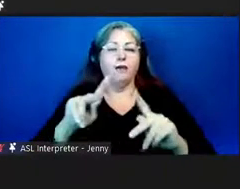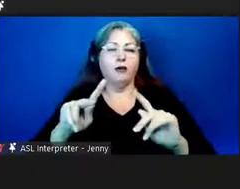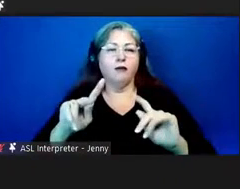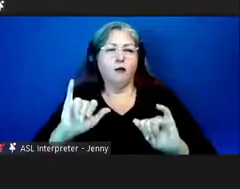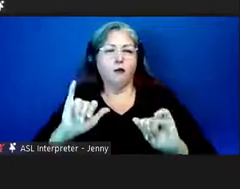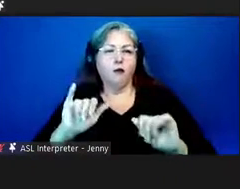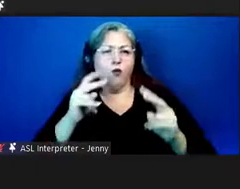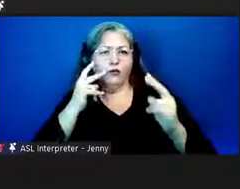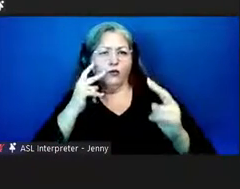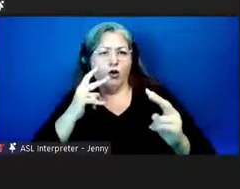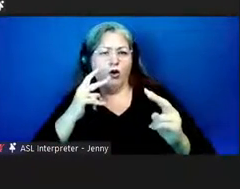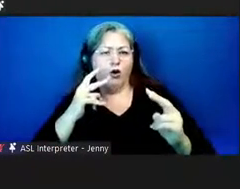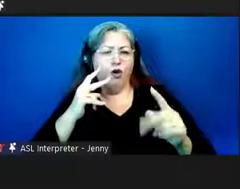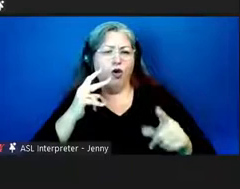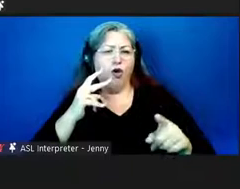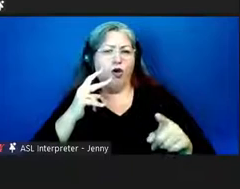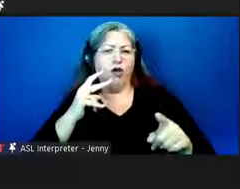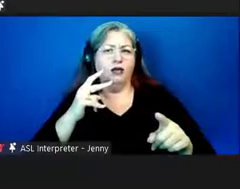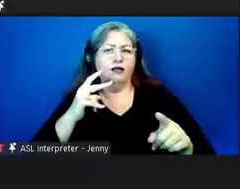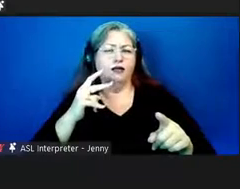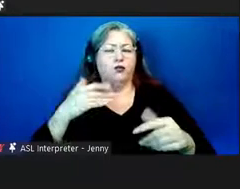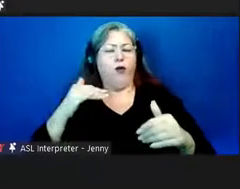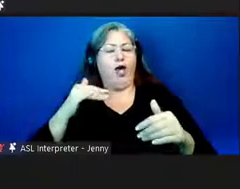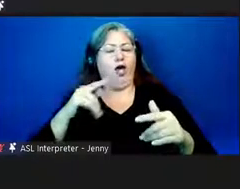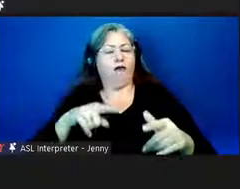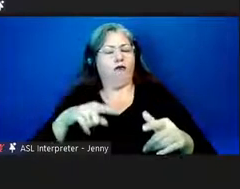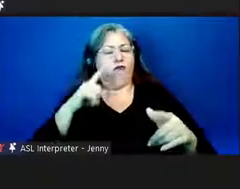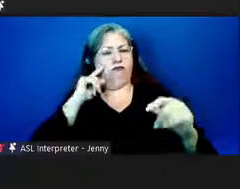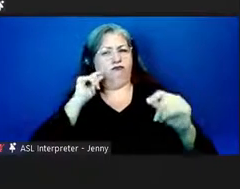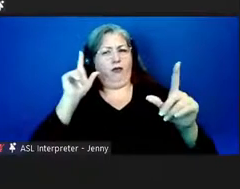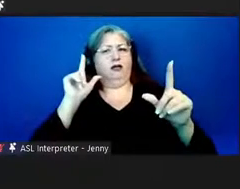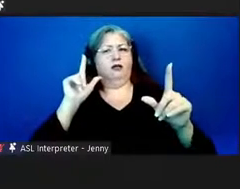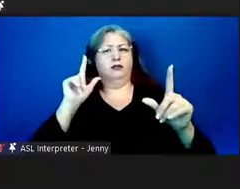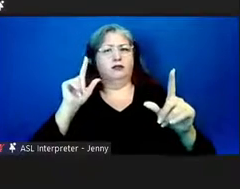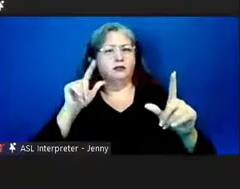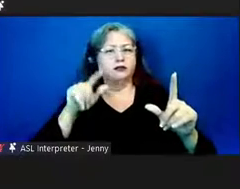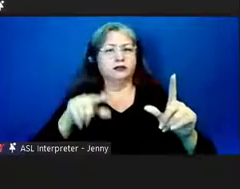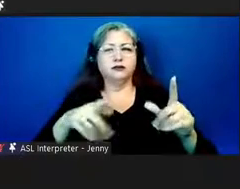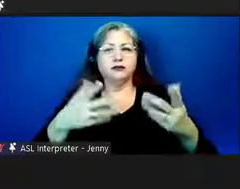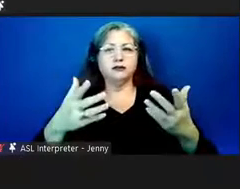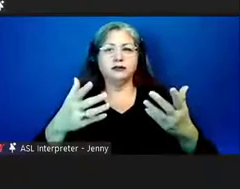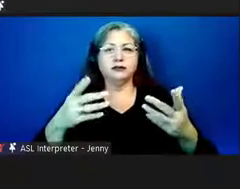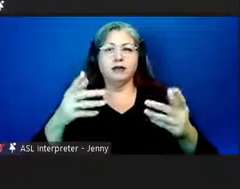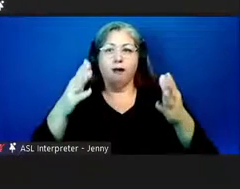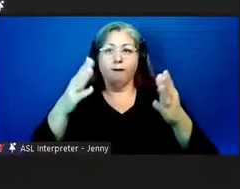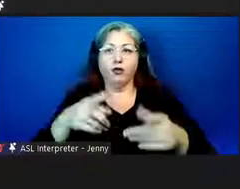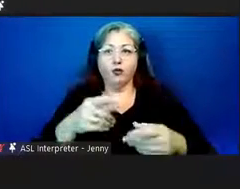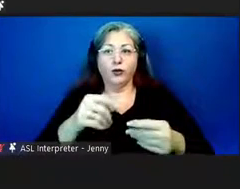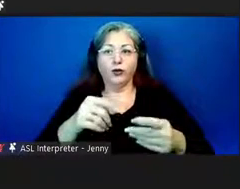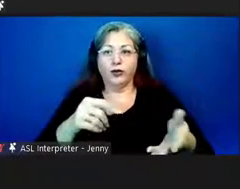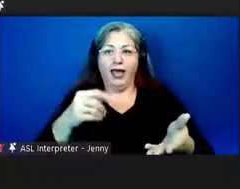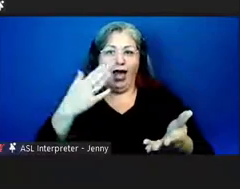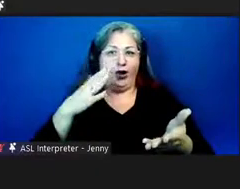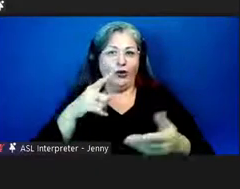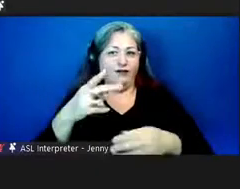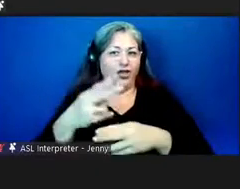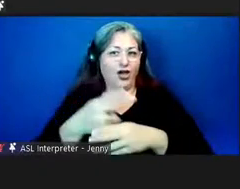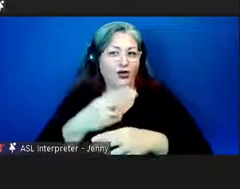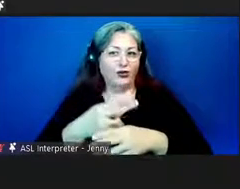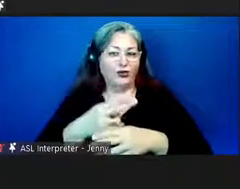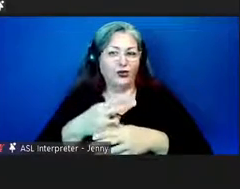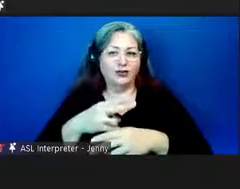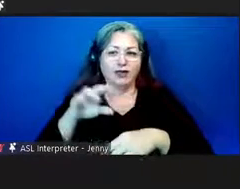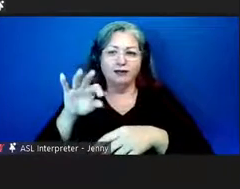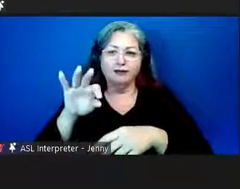something that was quite remarkable to them where someone would just pick up i don't know if they were using a feather